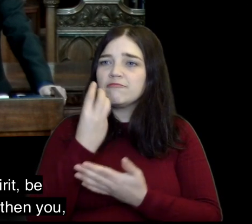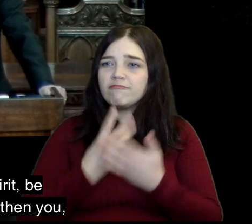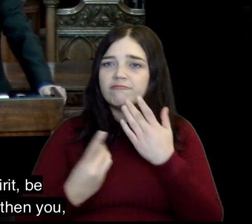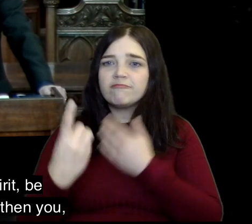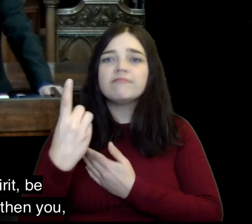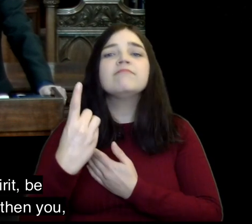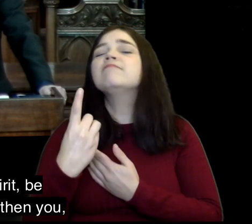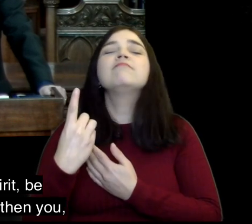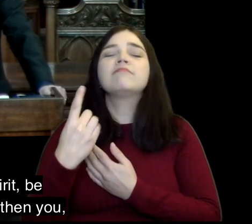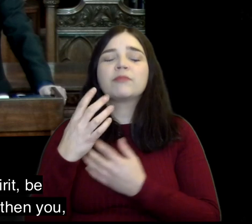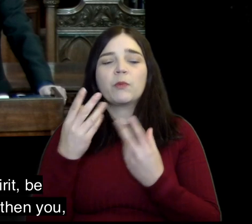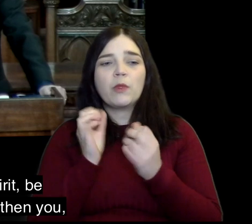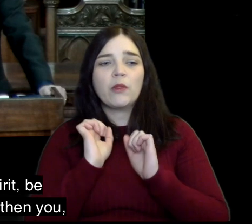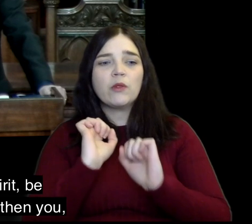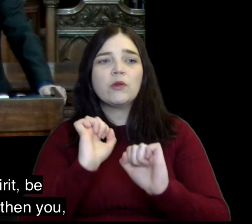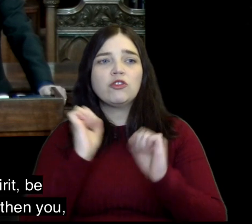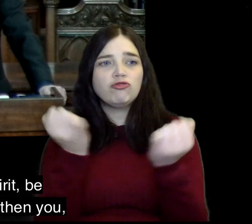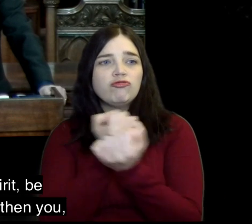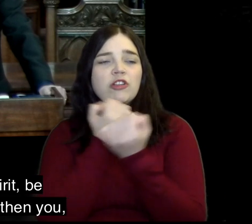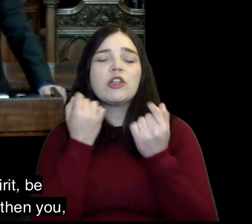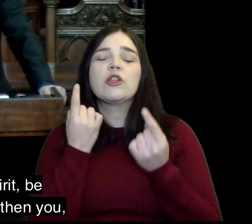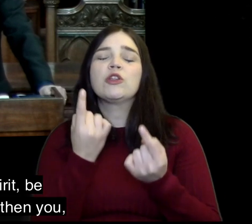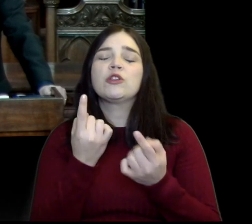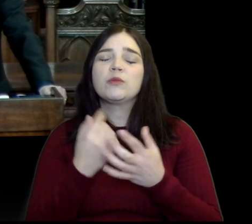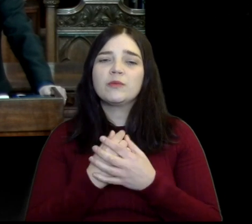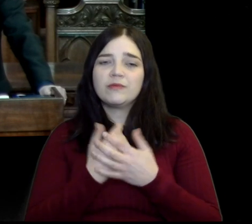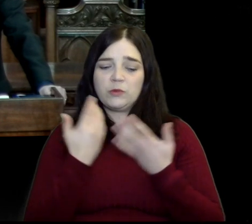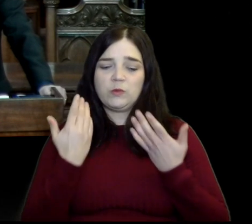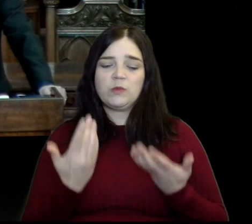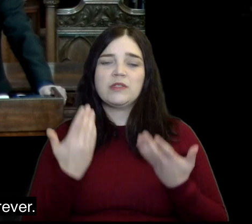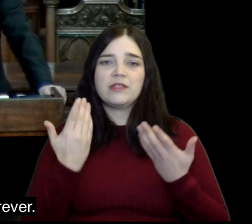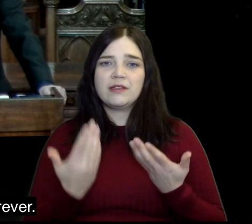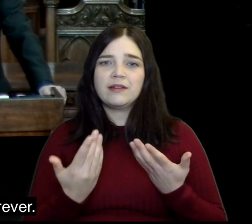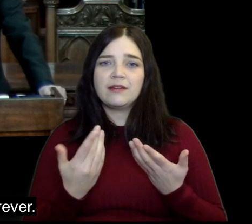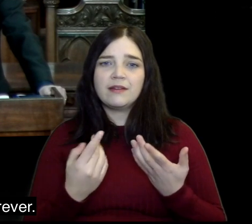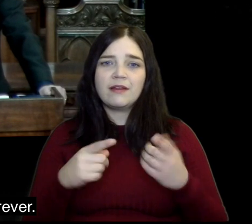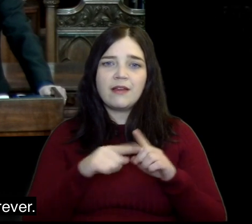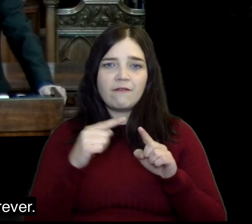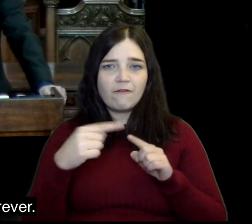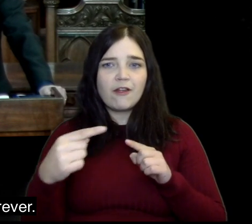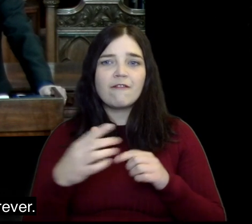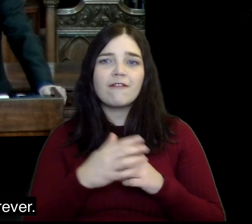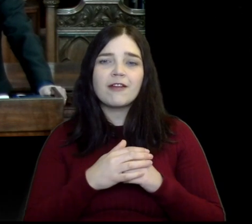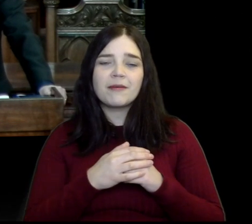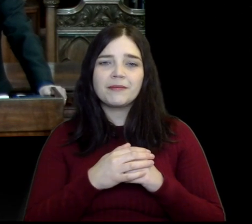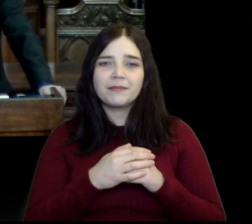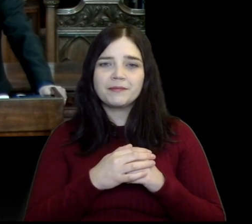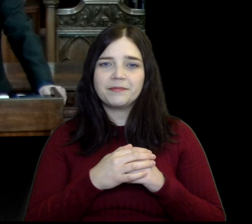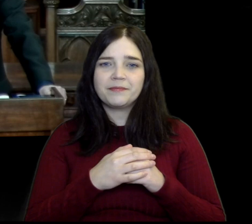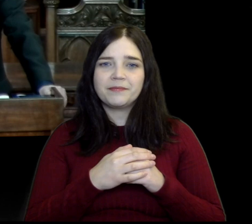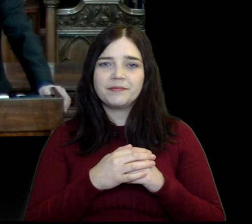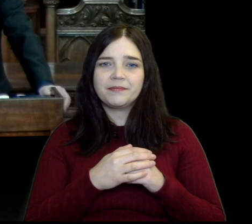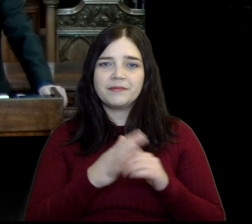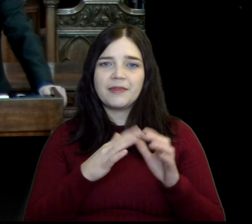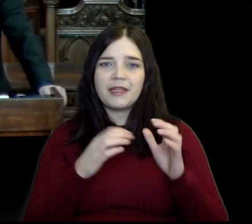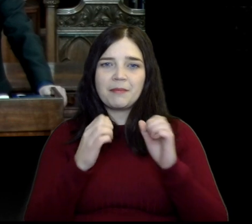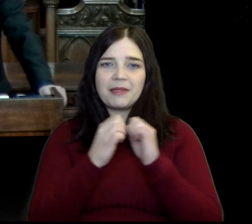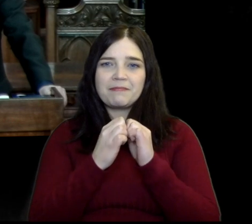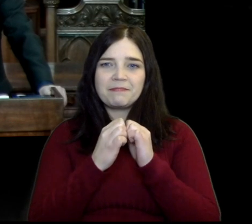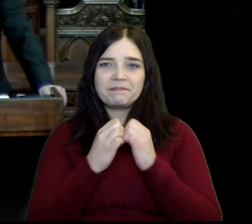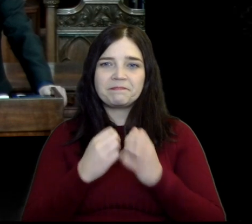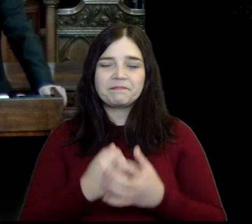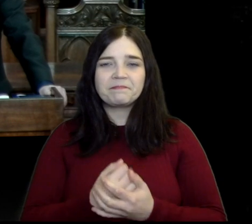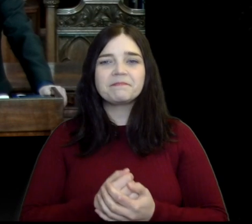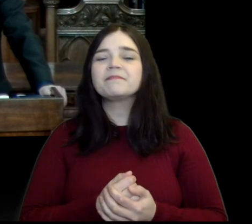the Father the Son and the Holy Spirit be with you and strengthen you this day